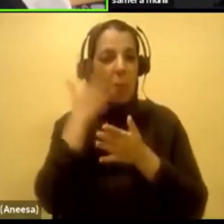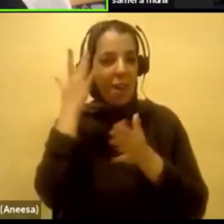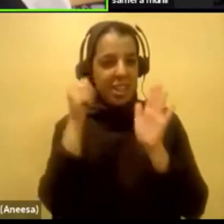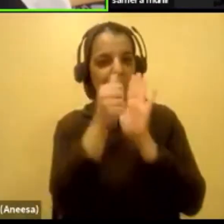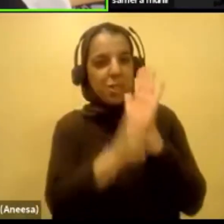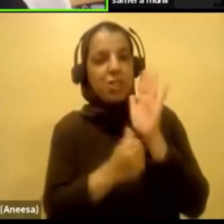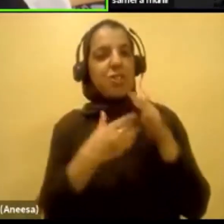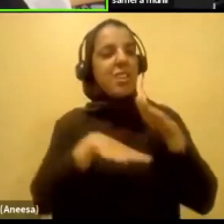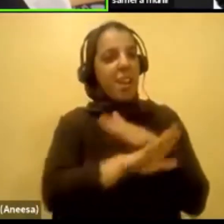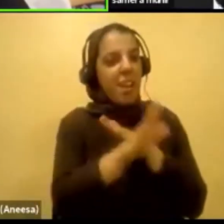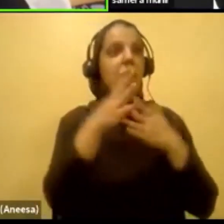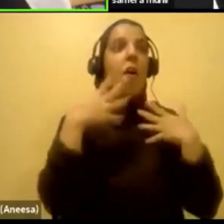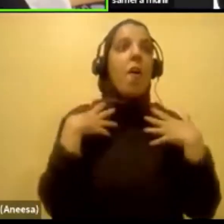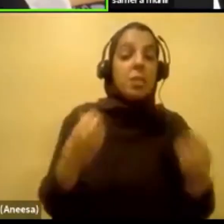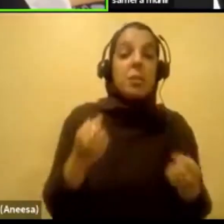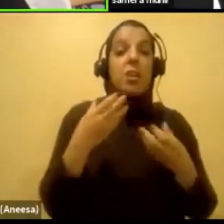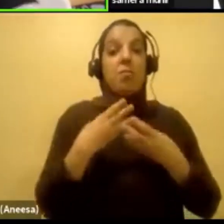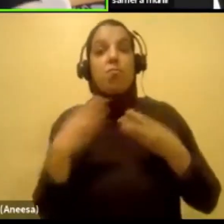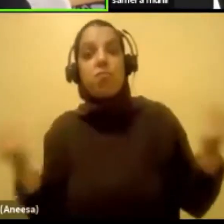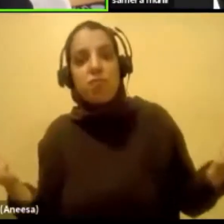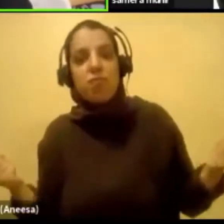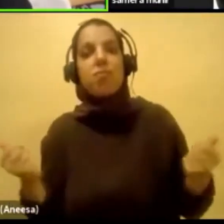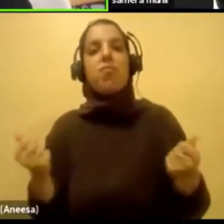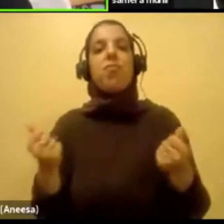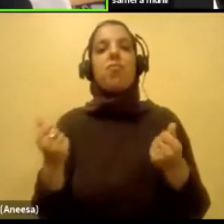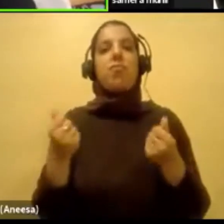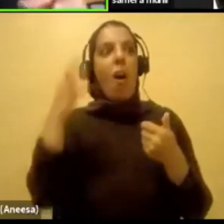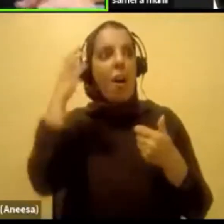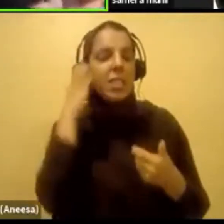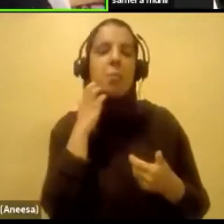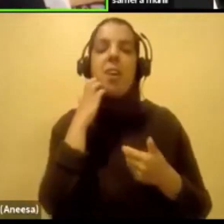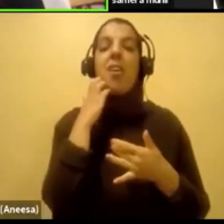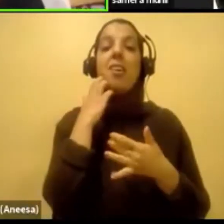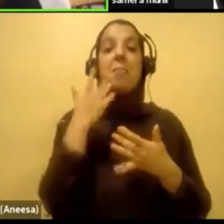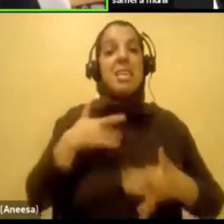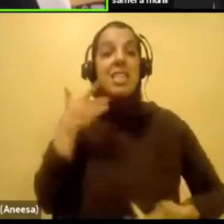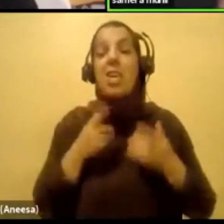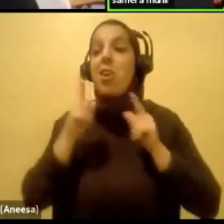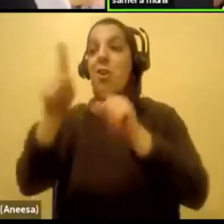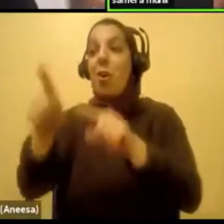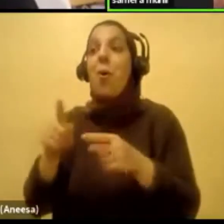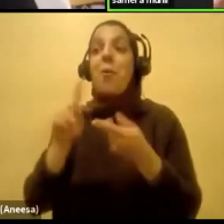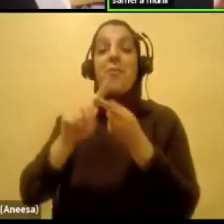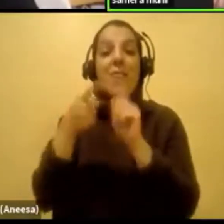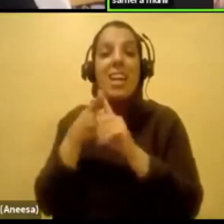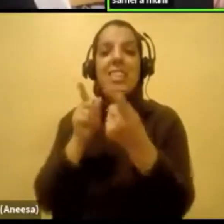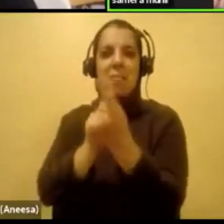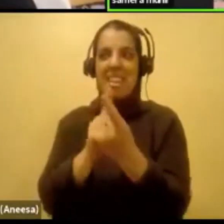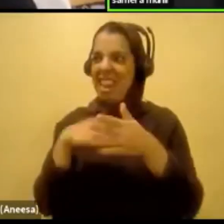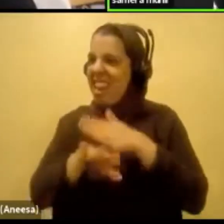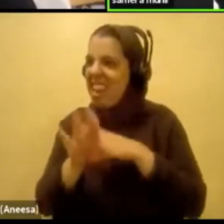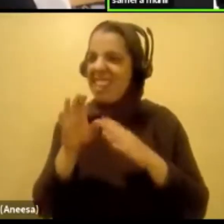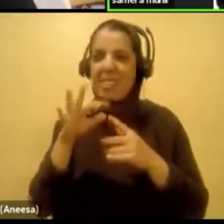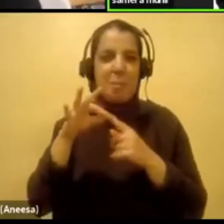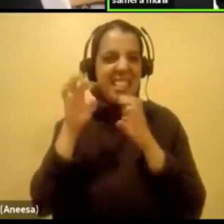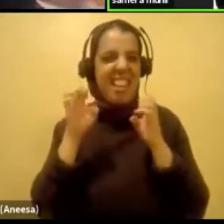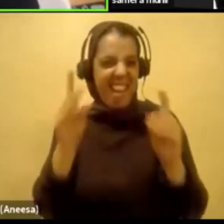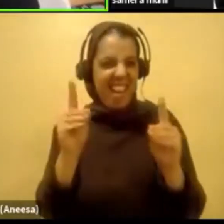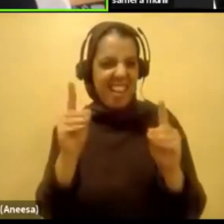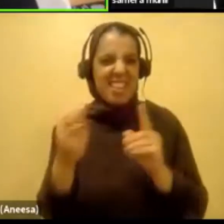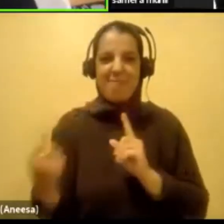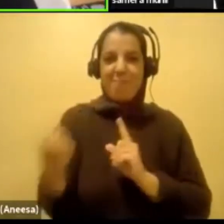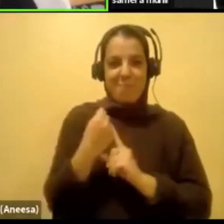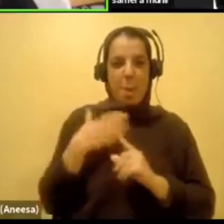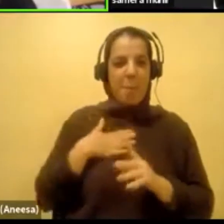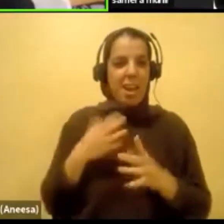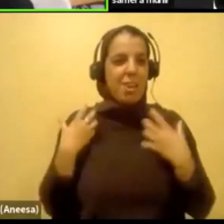hospital time and recovery. I was so excited to go to school to play with my friends. I wasn't excited to go to And it affects your confidence as well. Yeah, it really